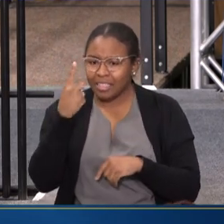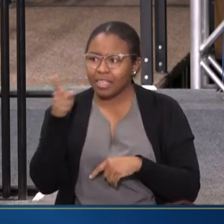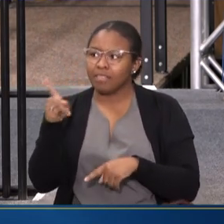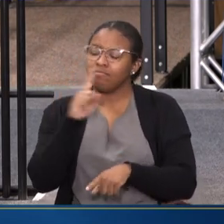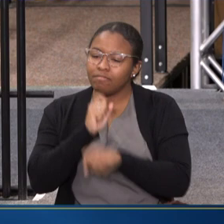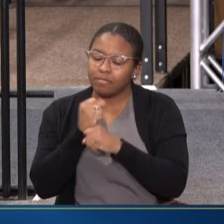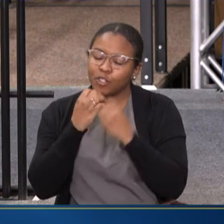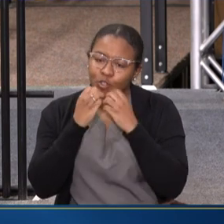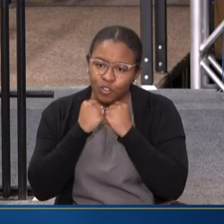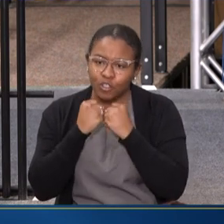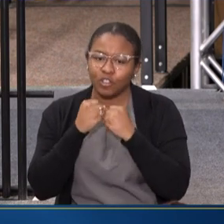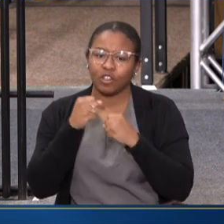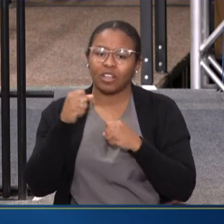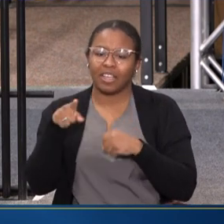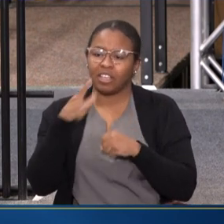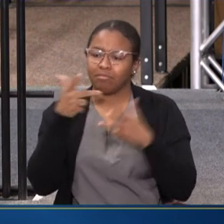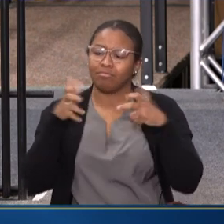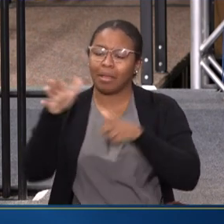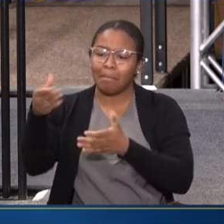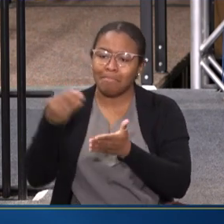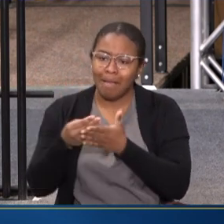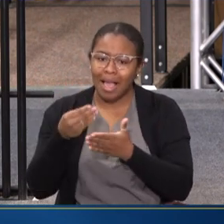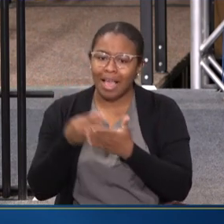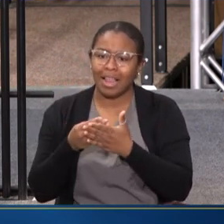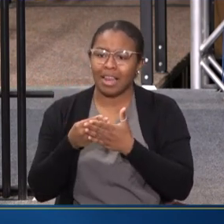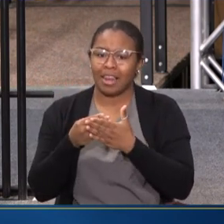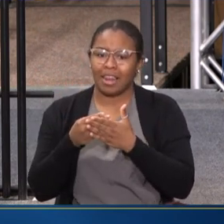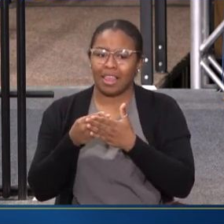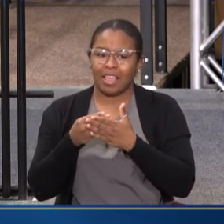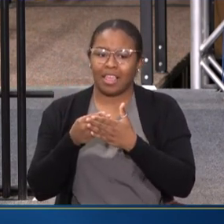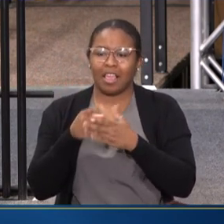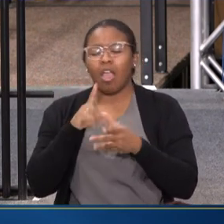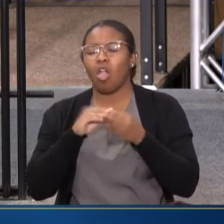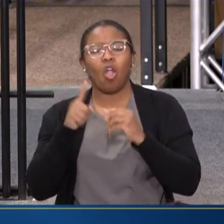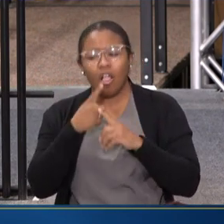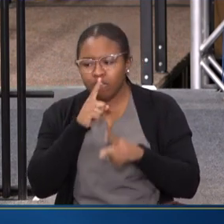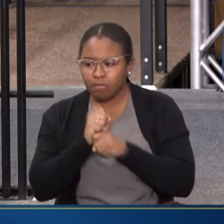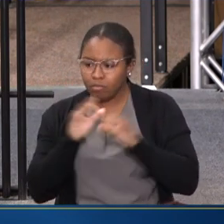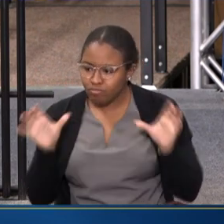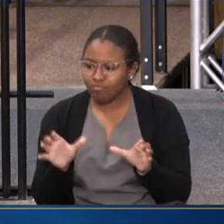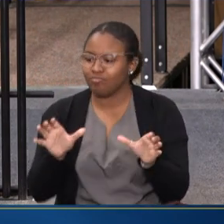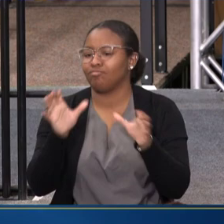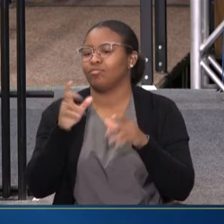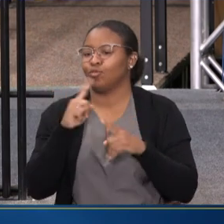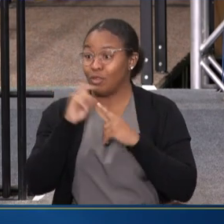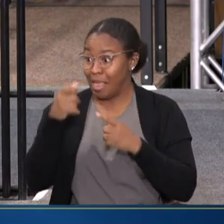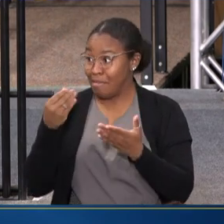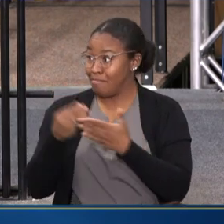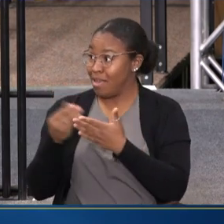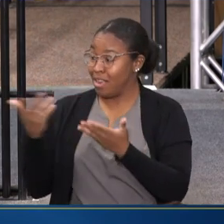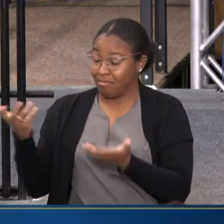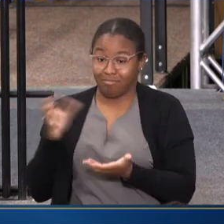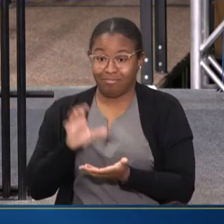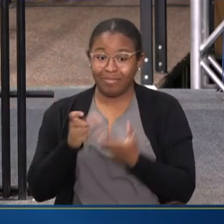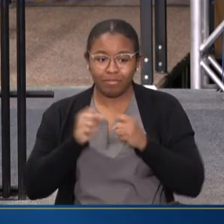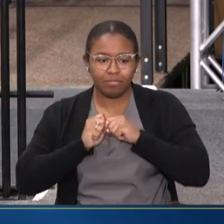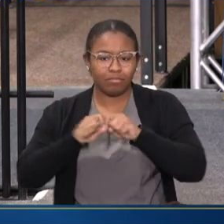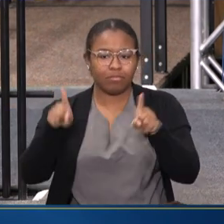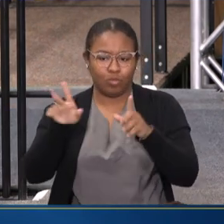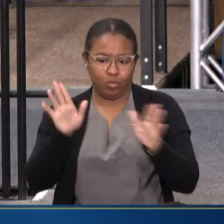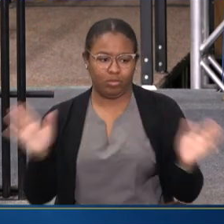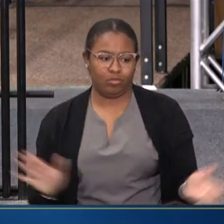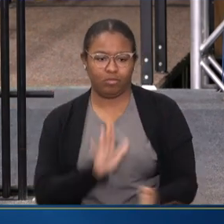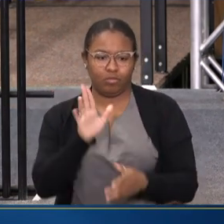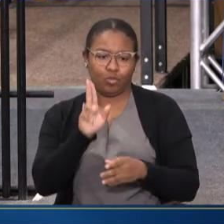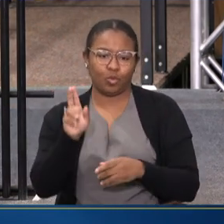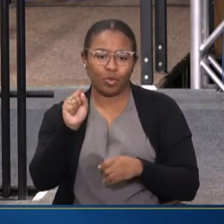CARES. AND HE'S PUT HIS MONEY WHERE HIS CARE IS. AND NOW WE'VE GOT TO GET THAT MONEY OUT TO THE UNITED STATES